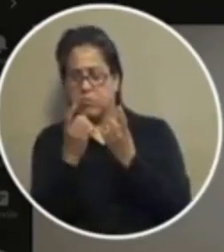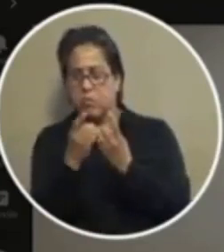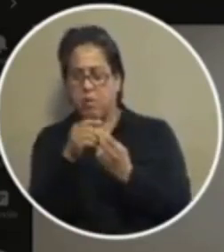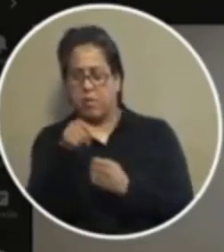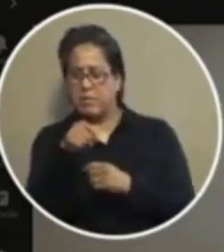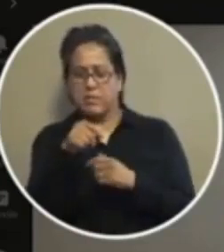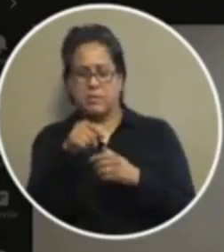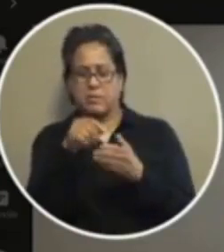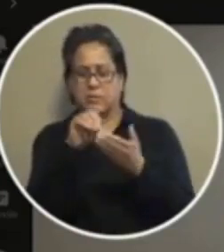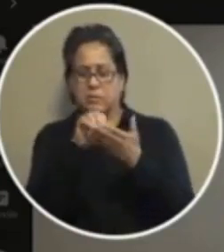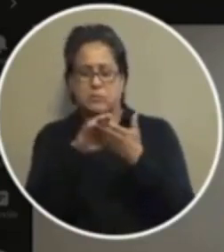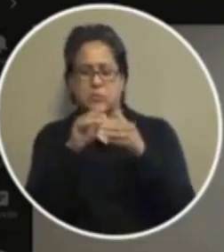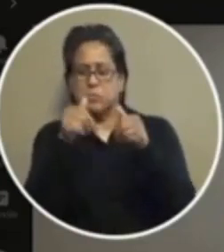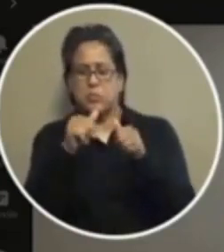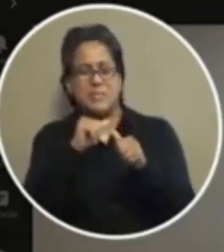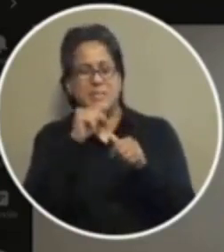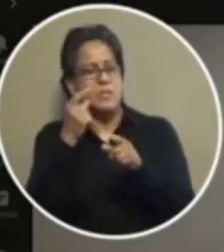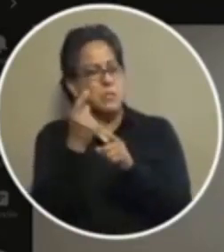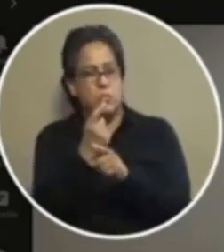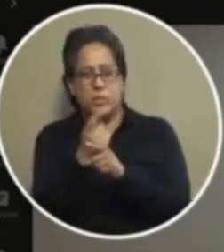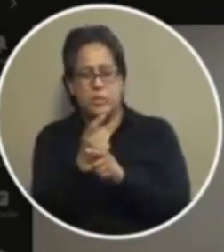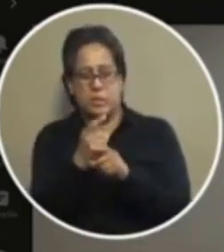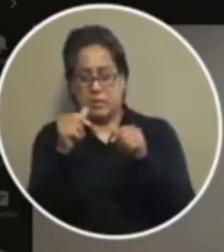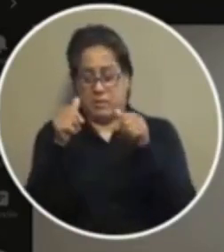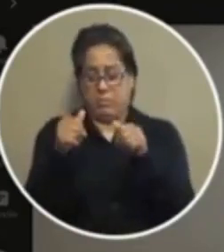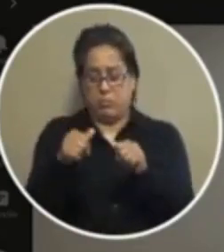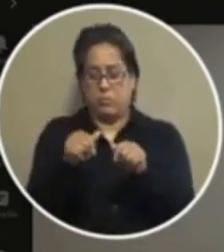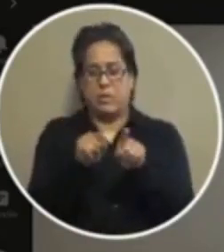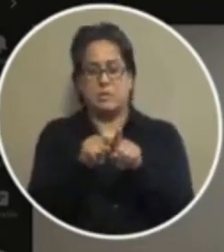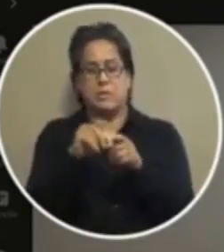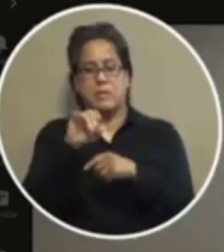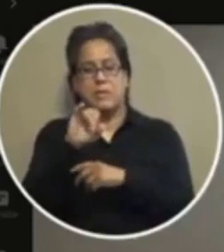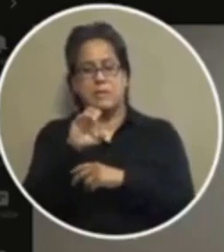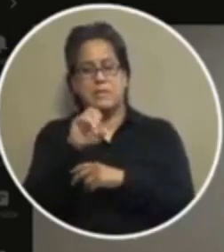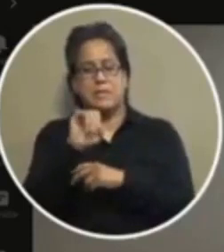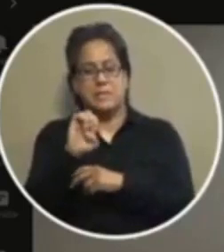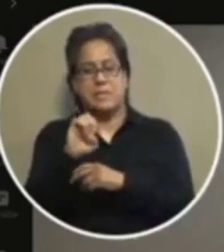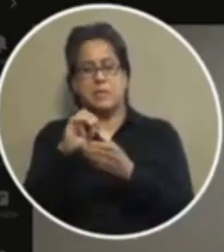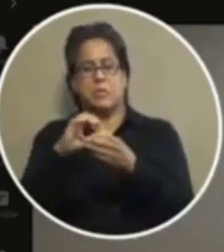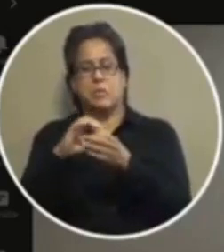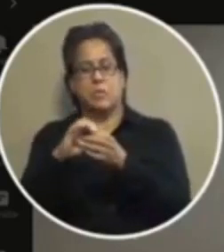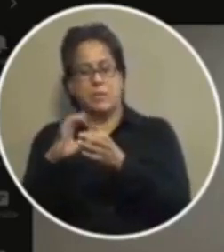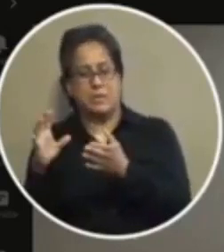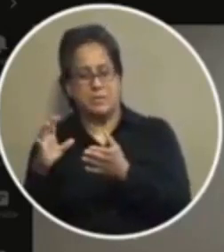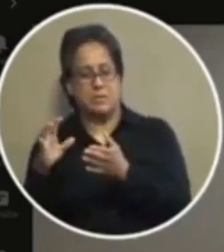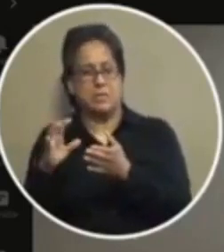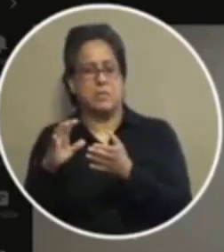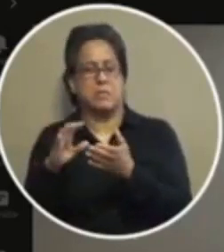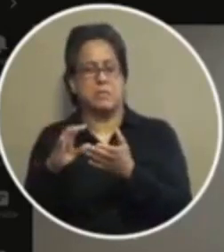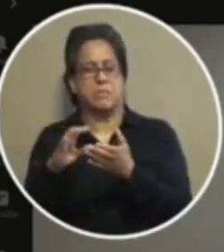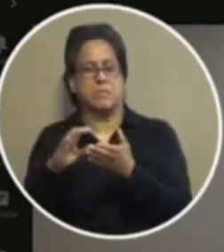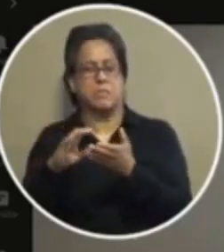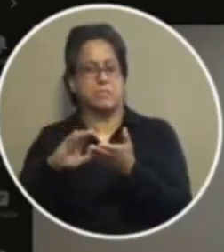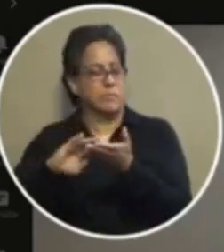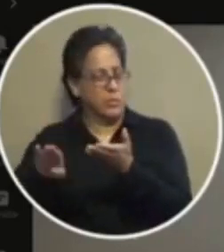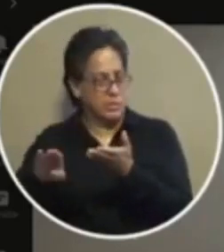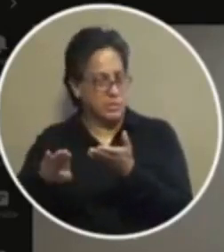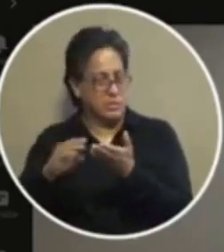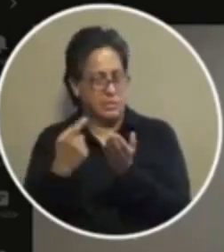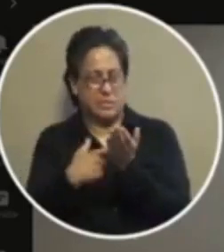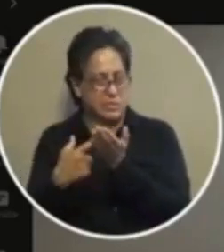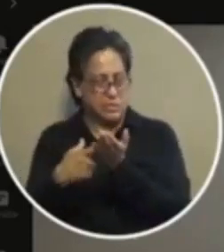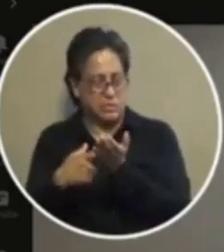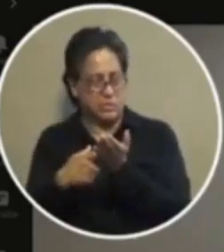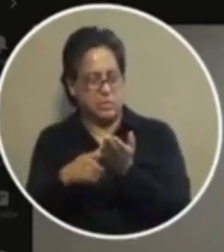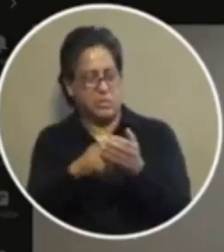incorrectly and this was posted as a site and release discussion and a first chance program discussion so i have some